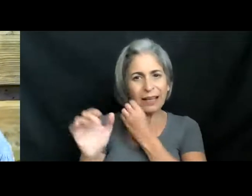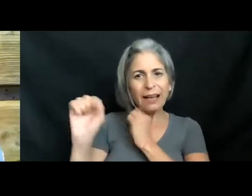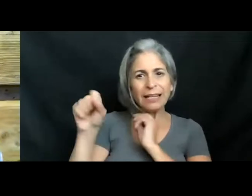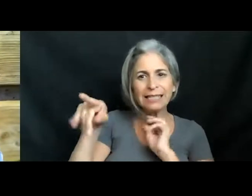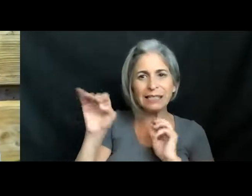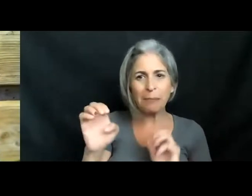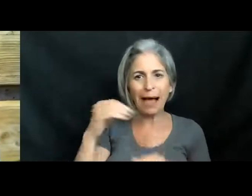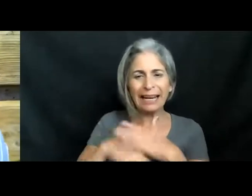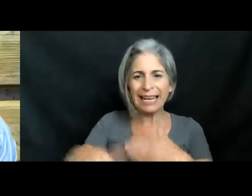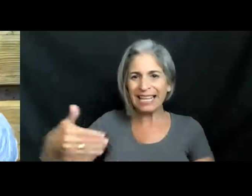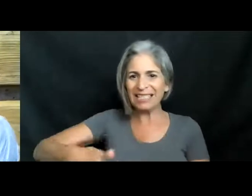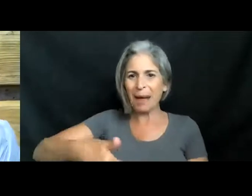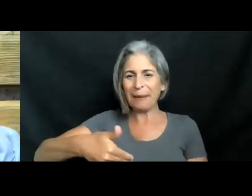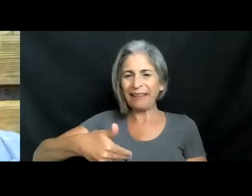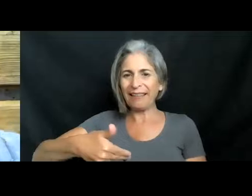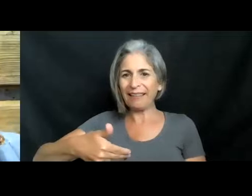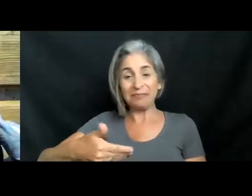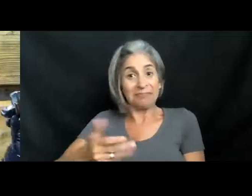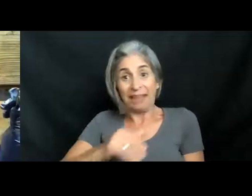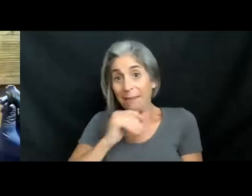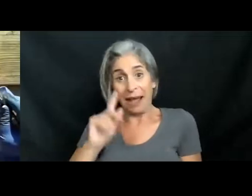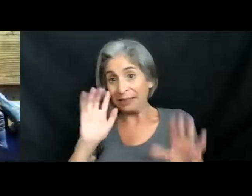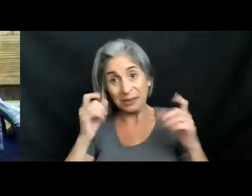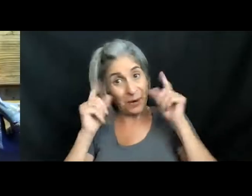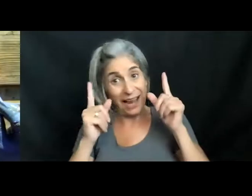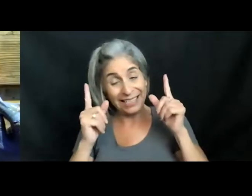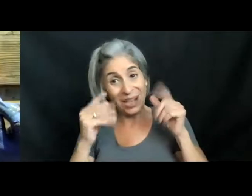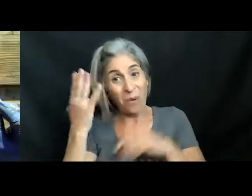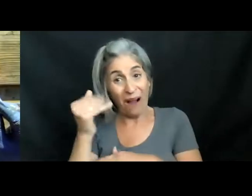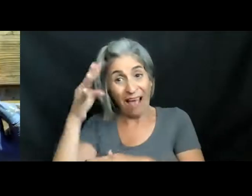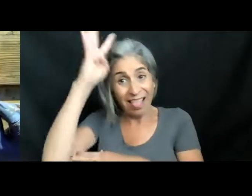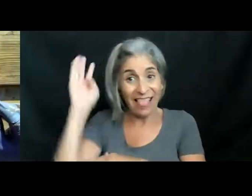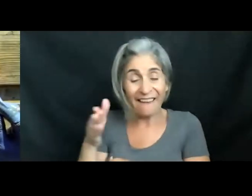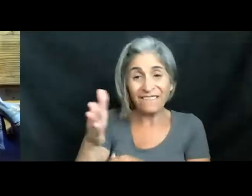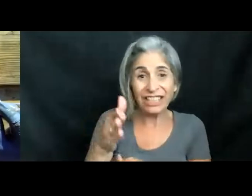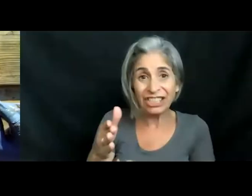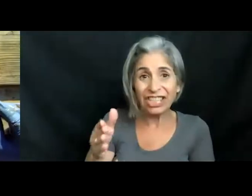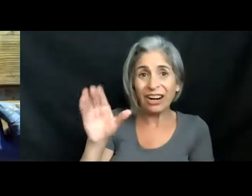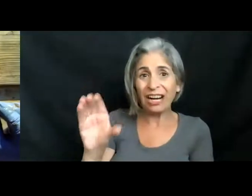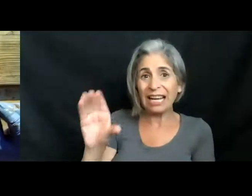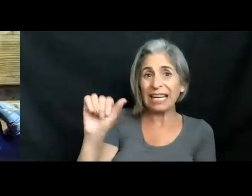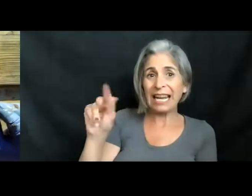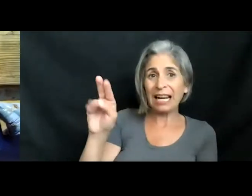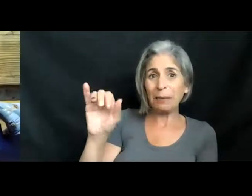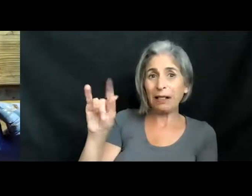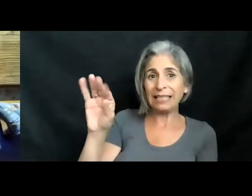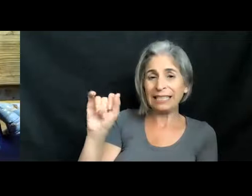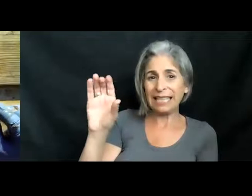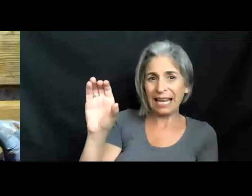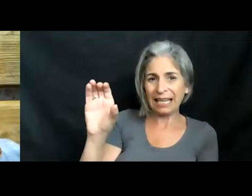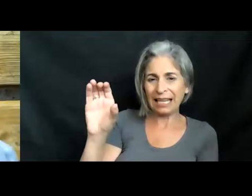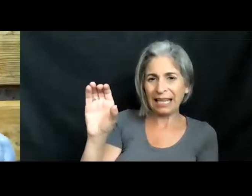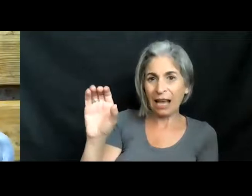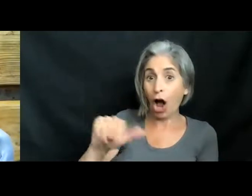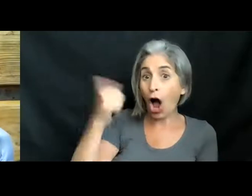which would be non-surprising because lionfish are cannibalistic. They will eat lionfish that are smaller